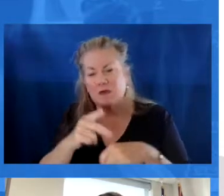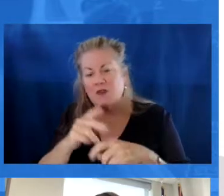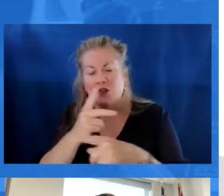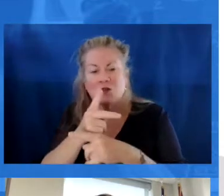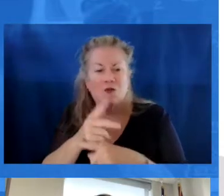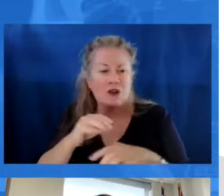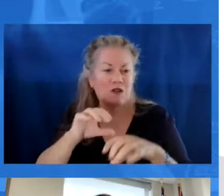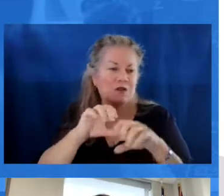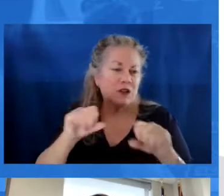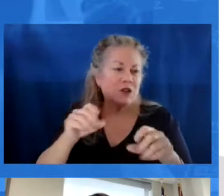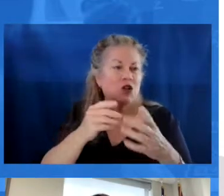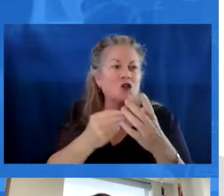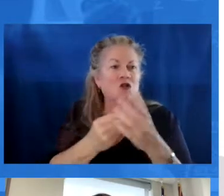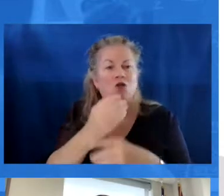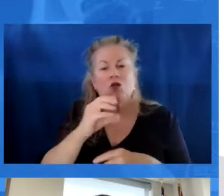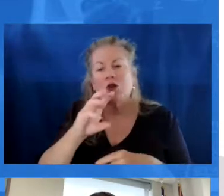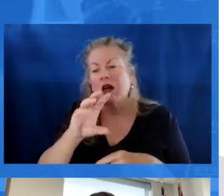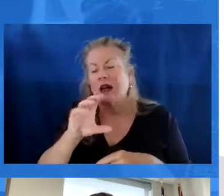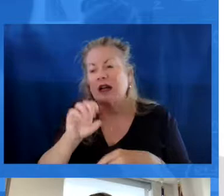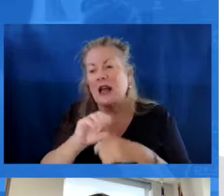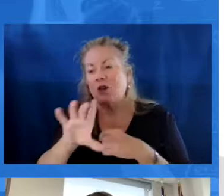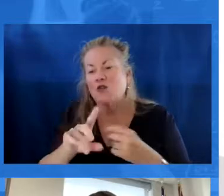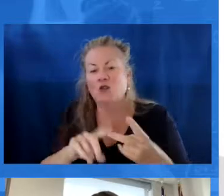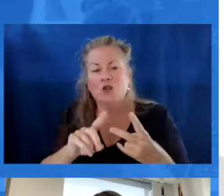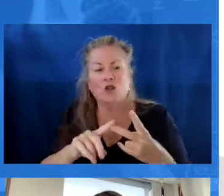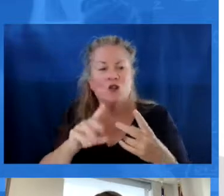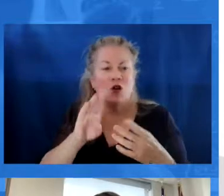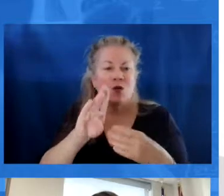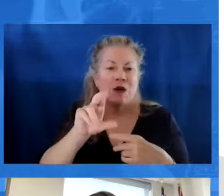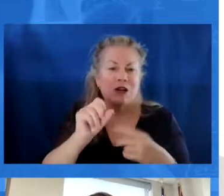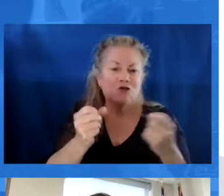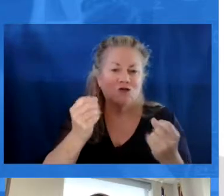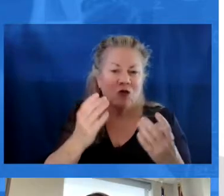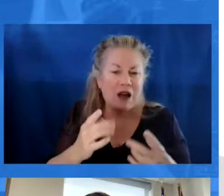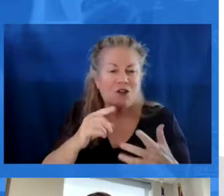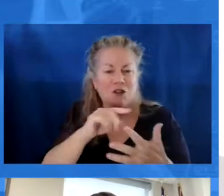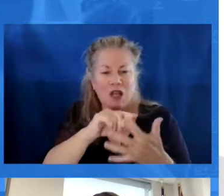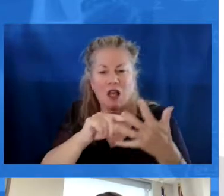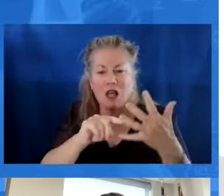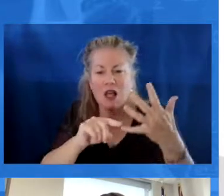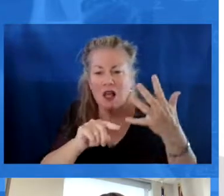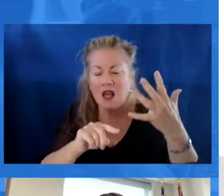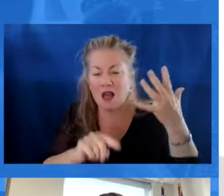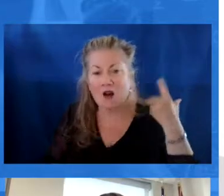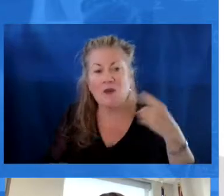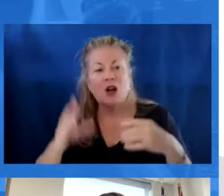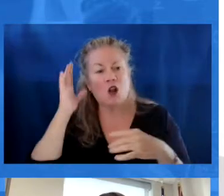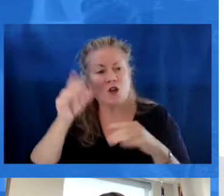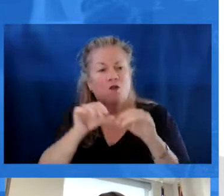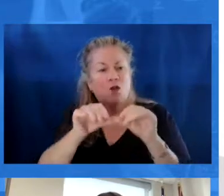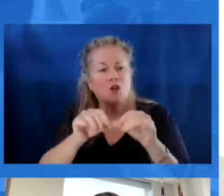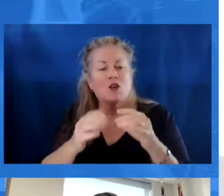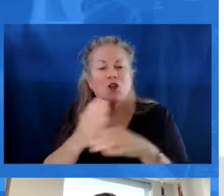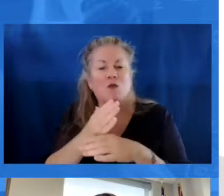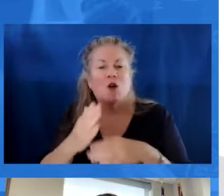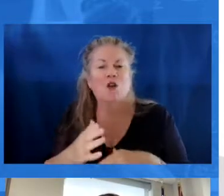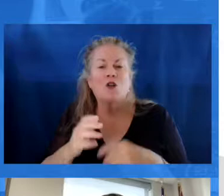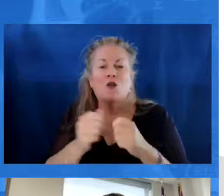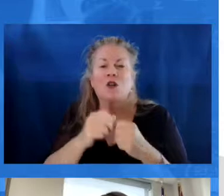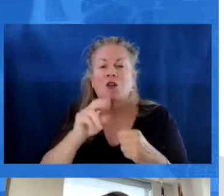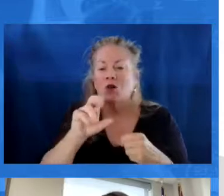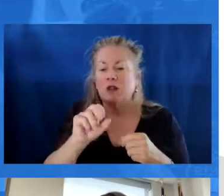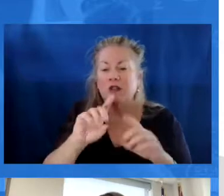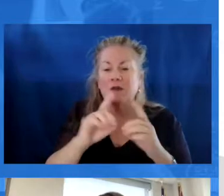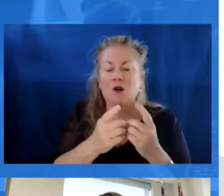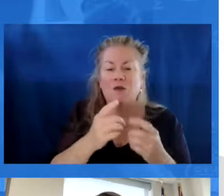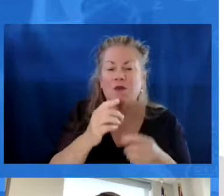supervisors, specialists. You can imagine grow your own counselors, grow your own social workers, grow your own bus drivers. And so we look forward to continuing to partner